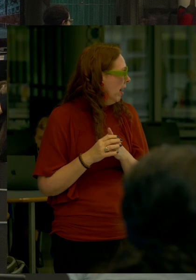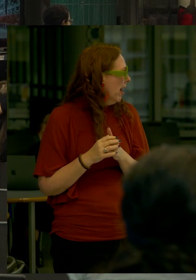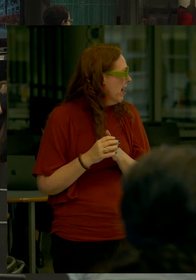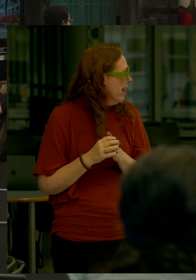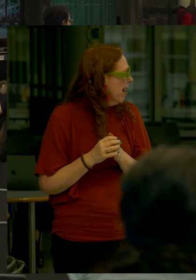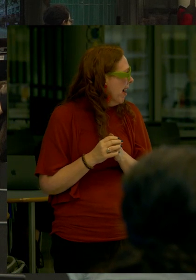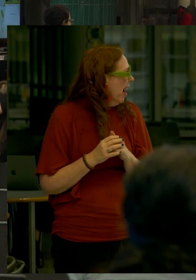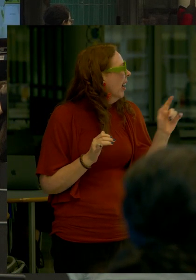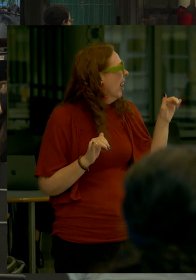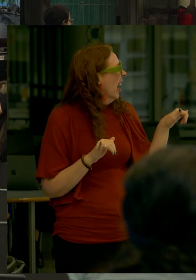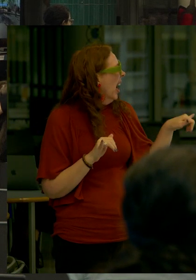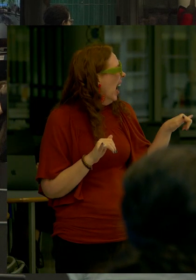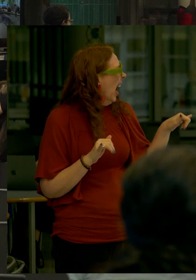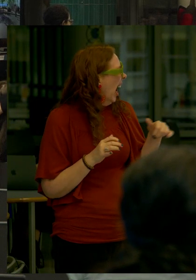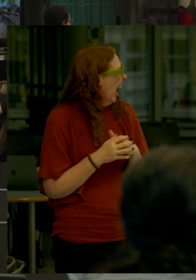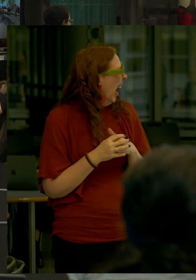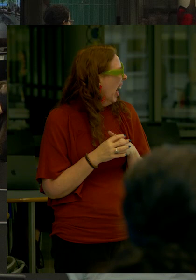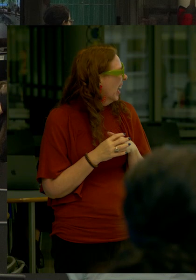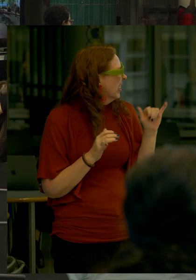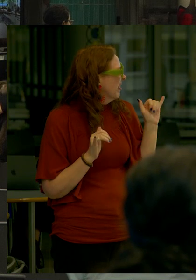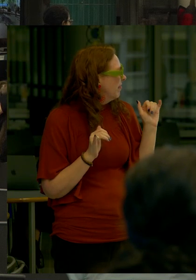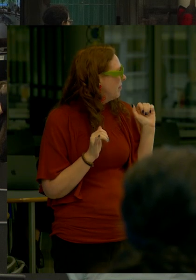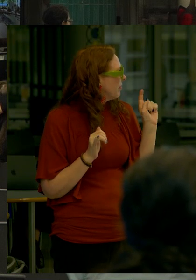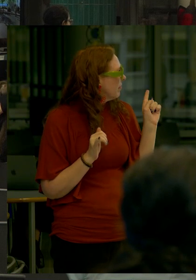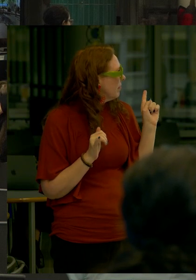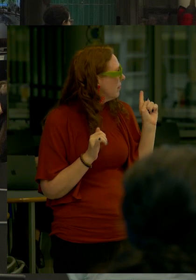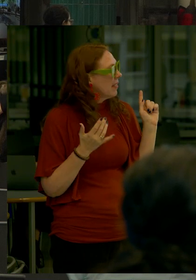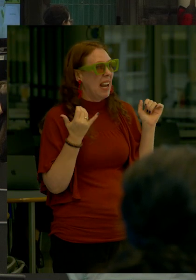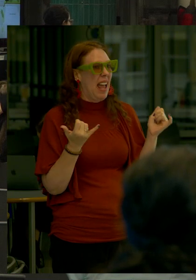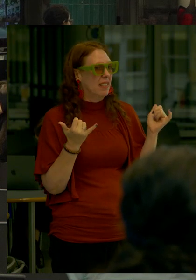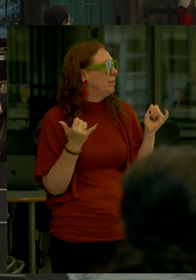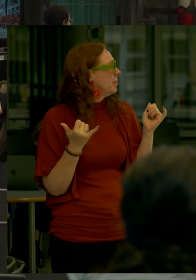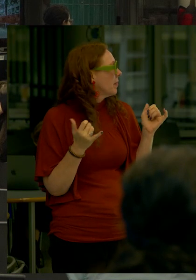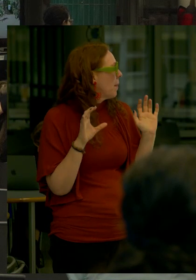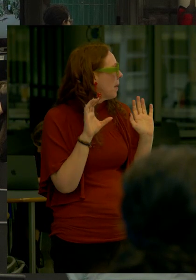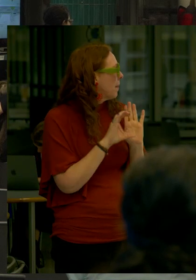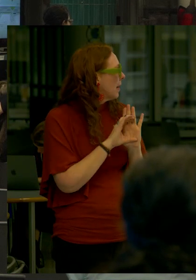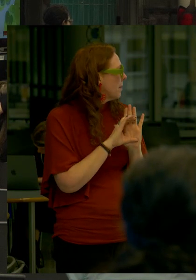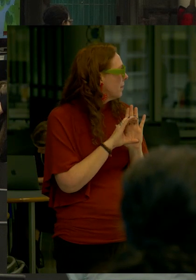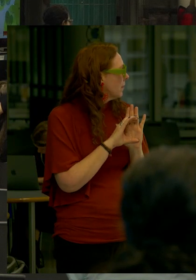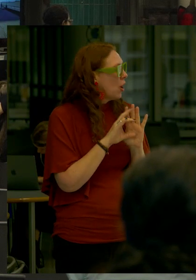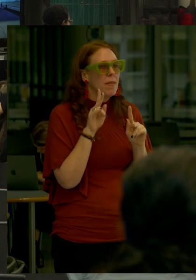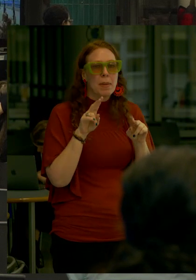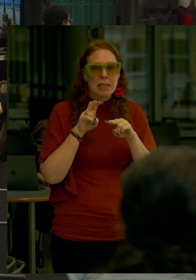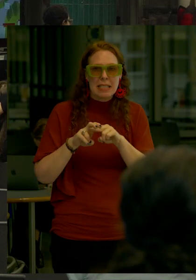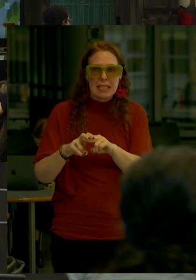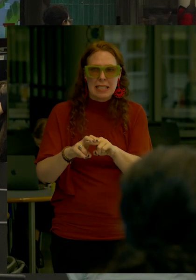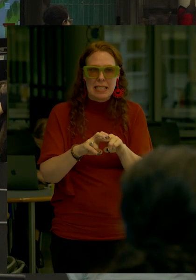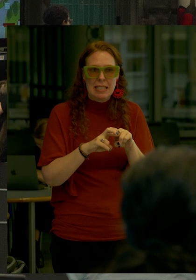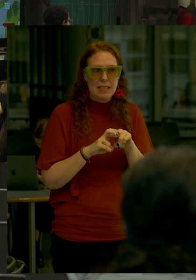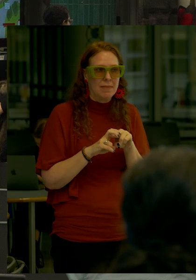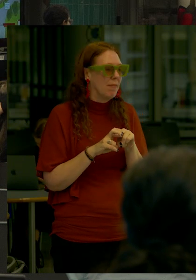One more That one No, back That's what it is now But the picture where you have people seating That's